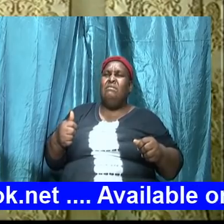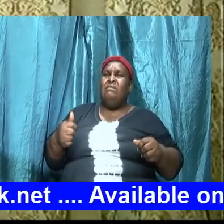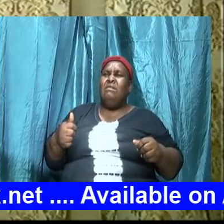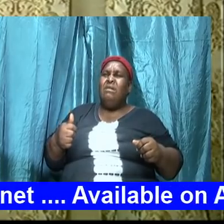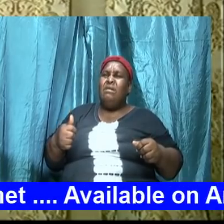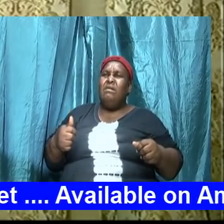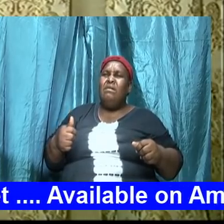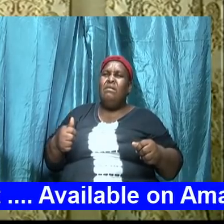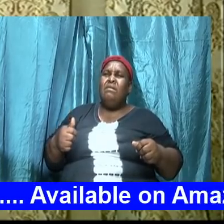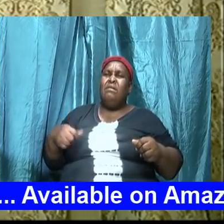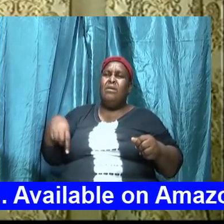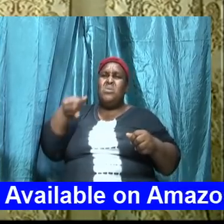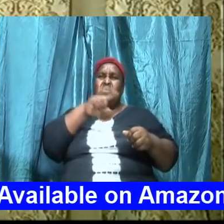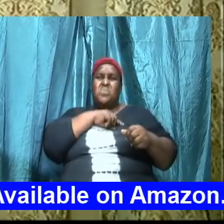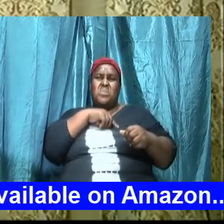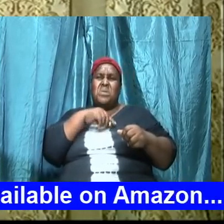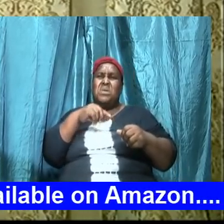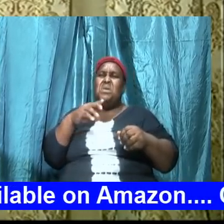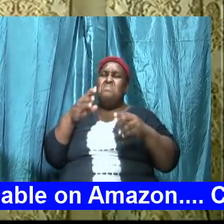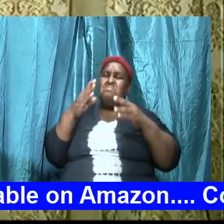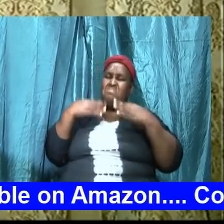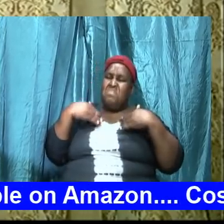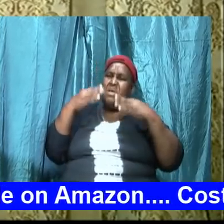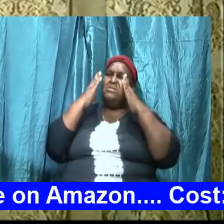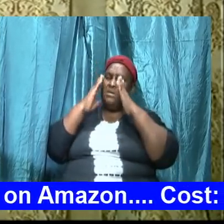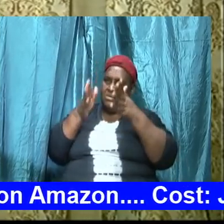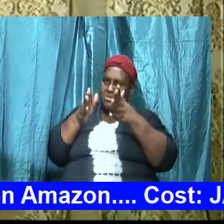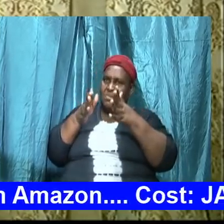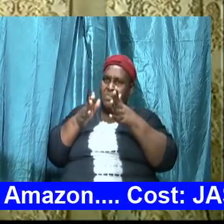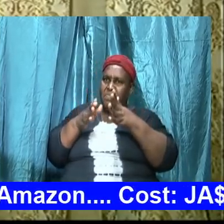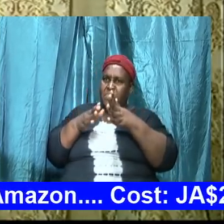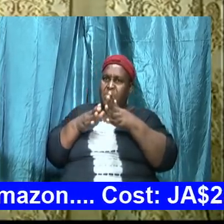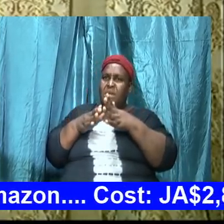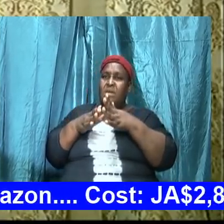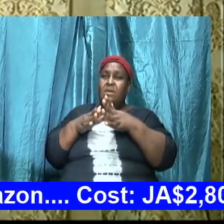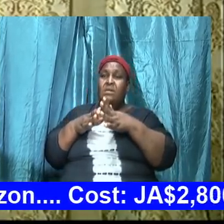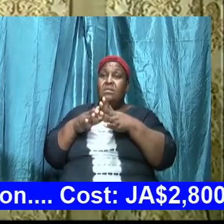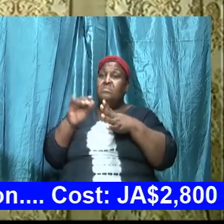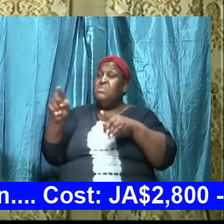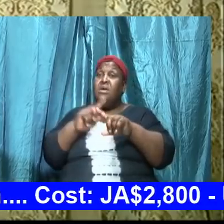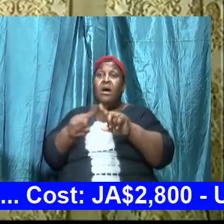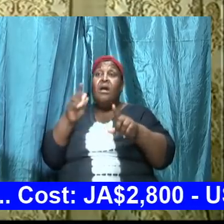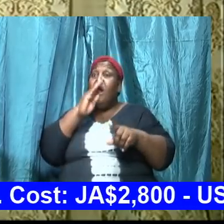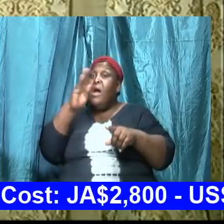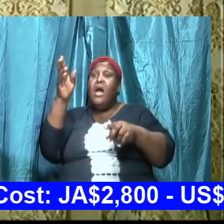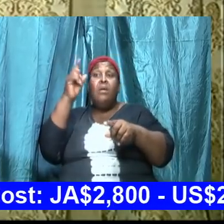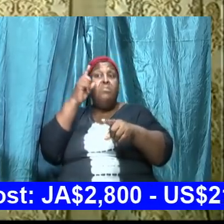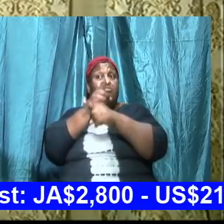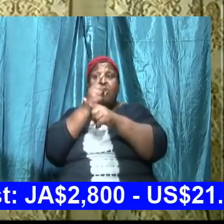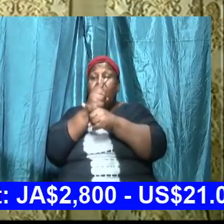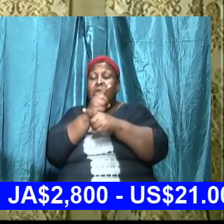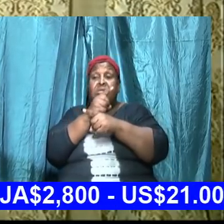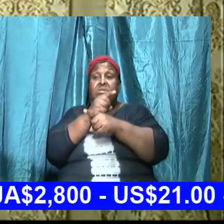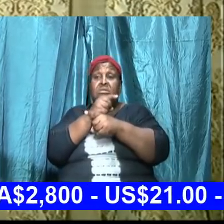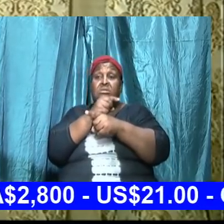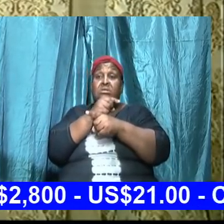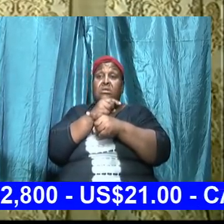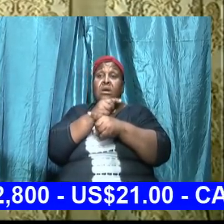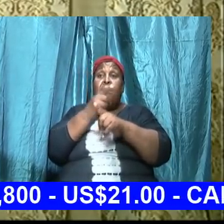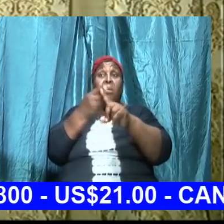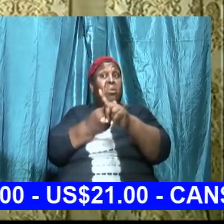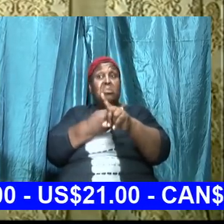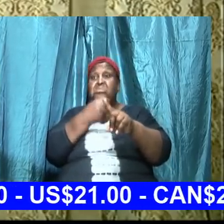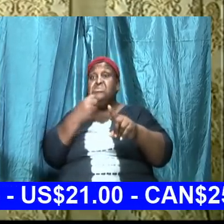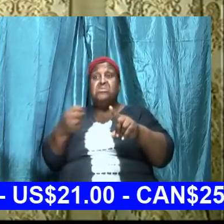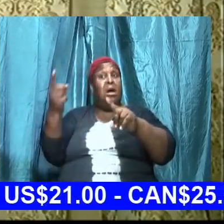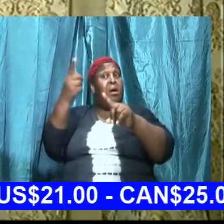normal has it ever dawn on us that that shall not be right and yet we do it week after week month after month